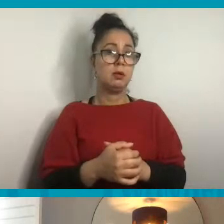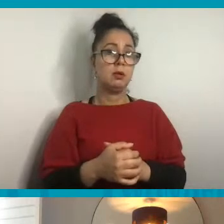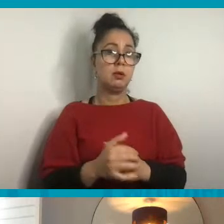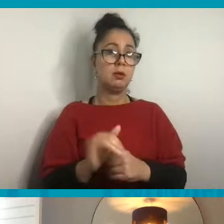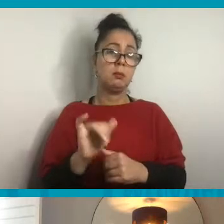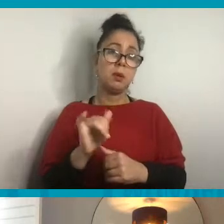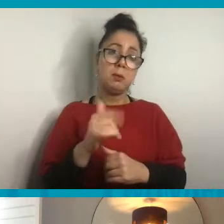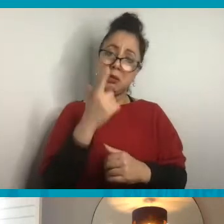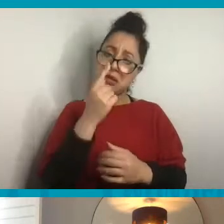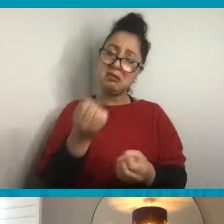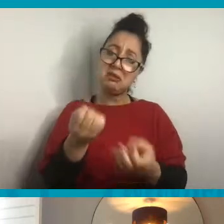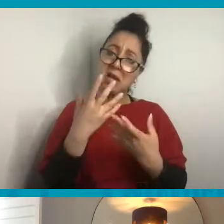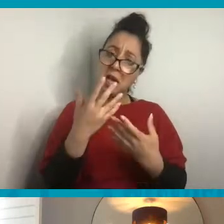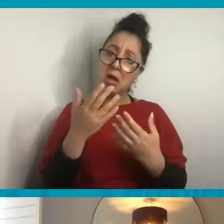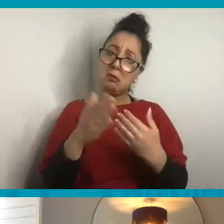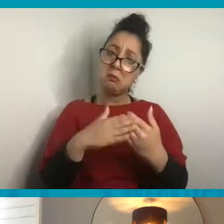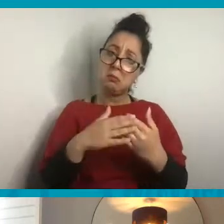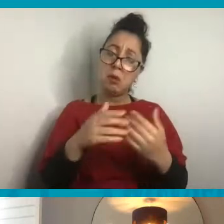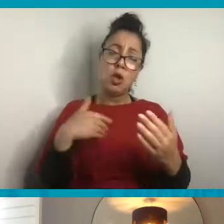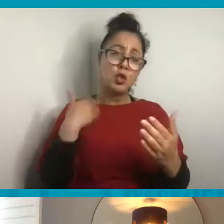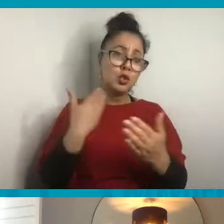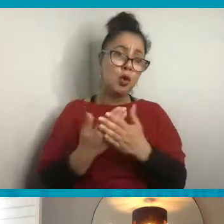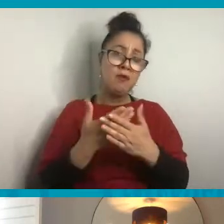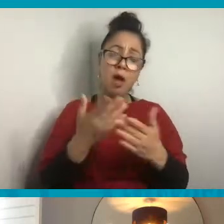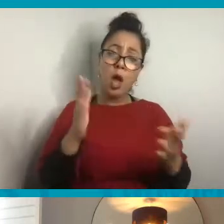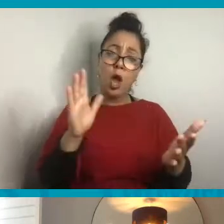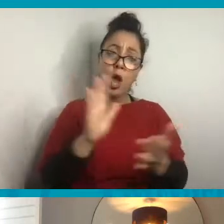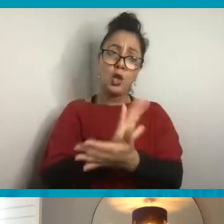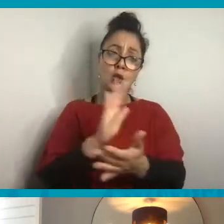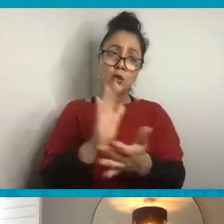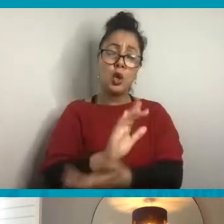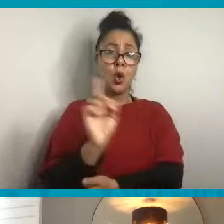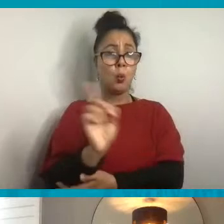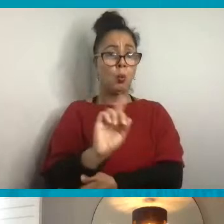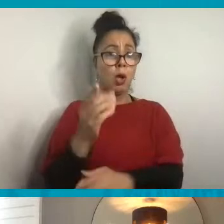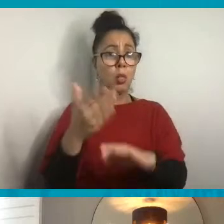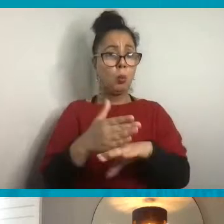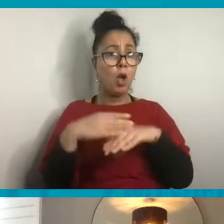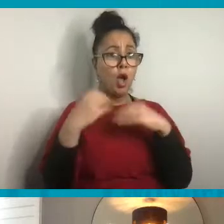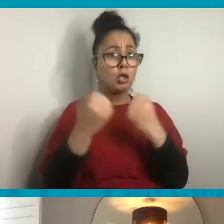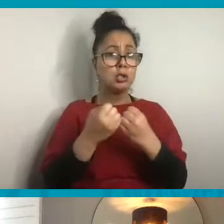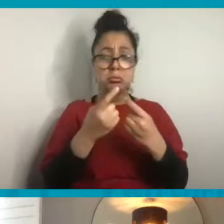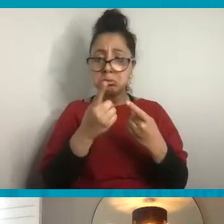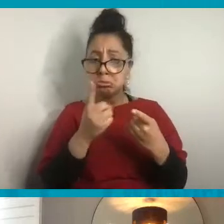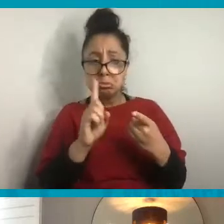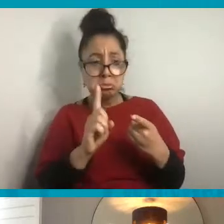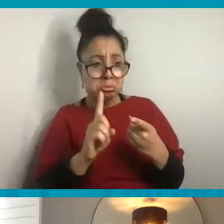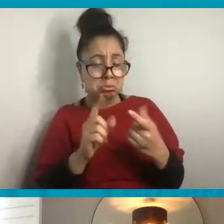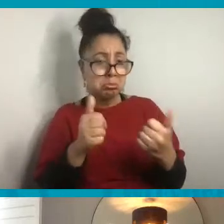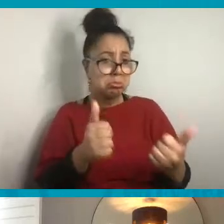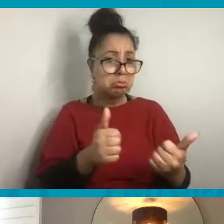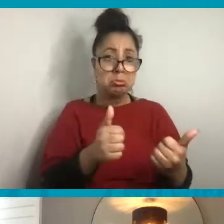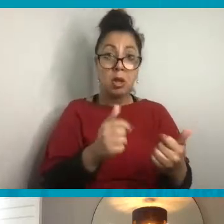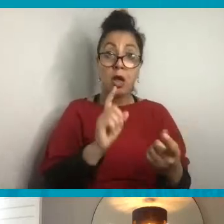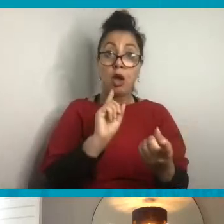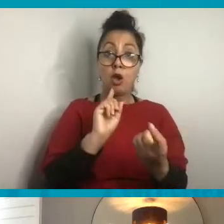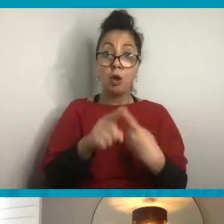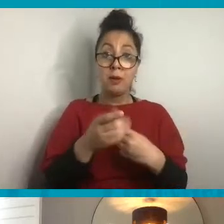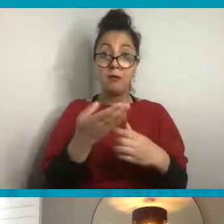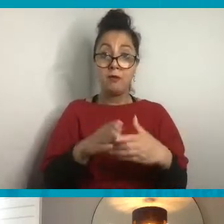us in the chat what you've enjoyed so far about this workshop. We've got a comment that's coming from Anne,